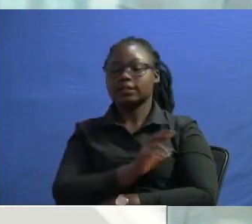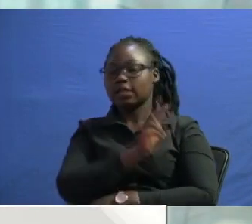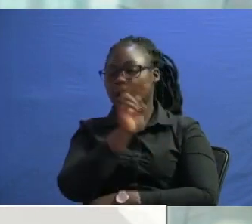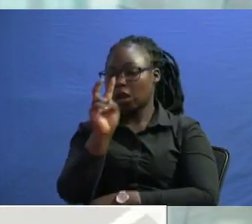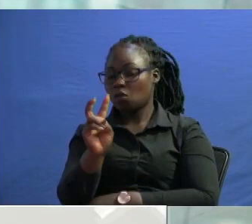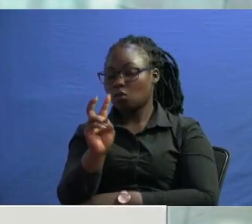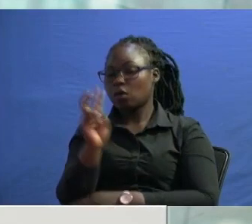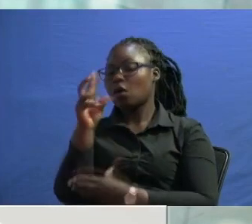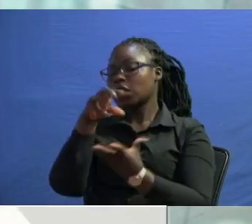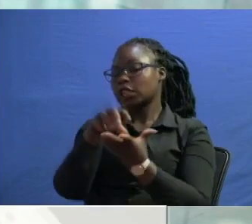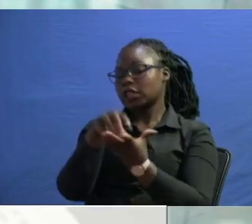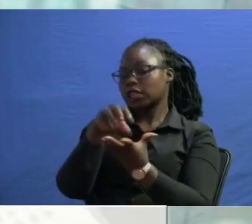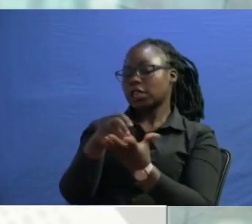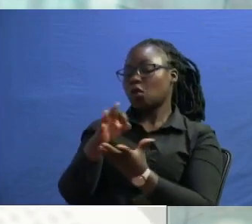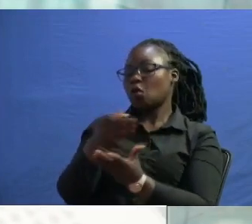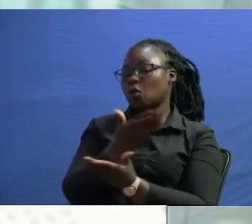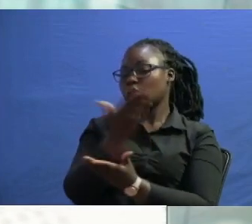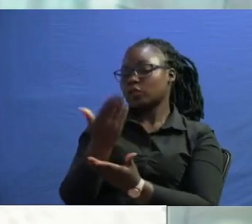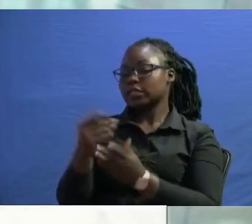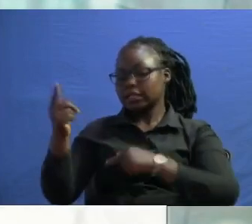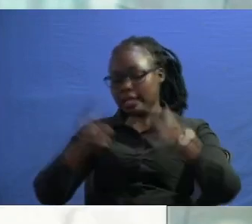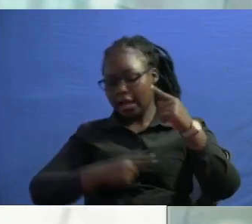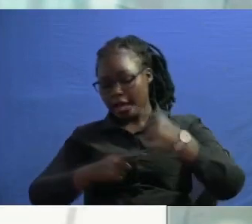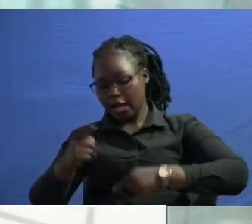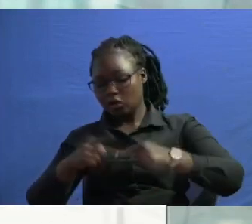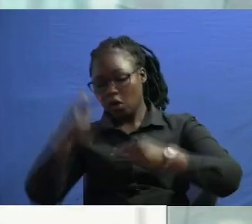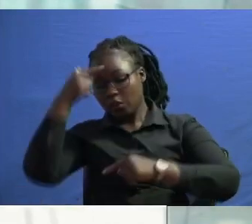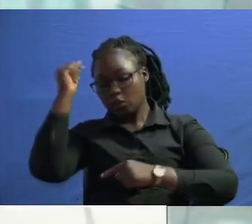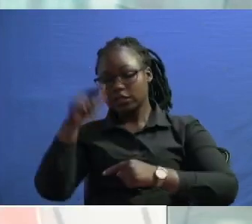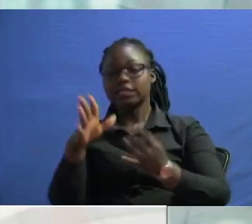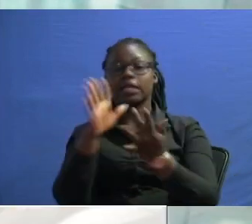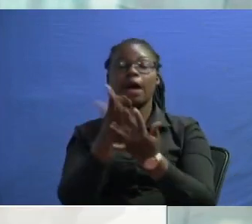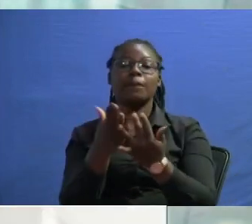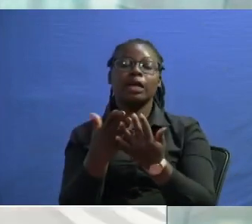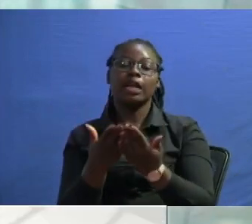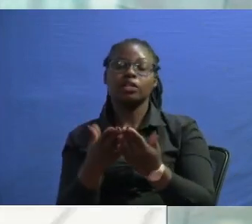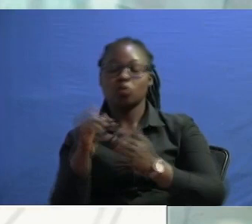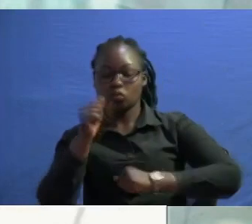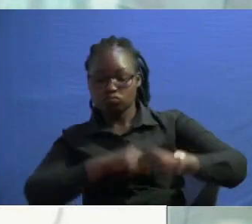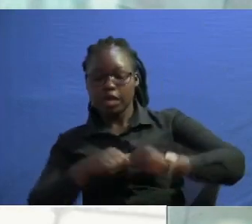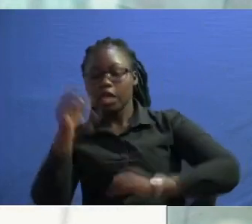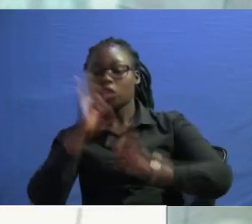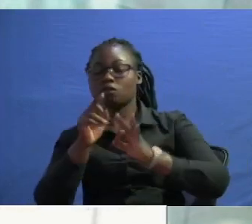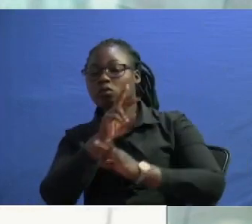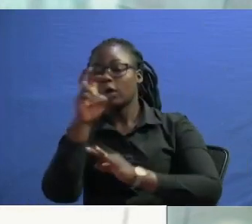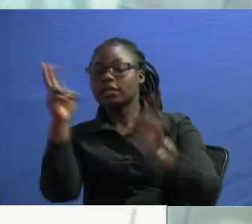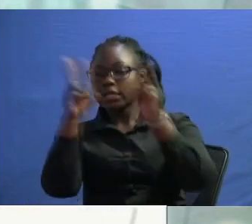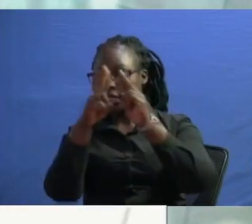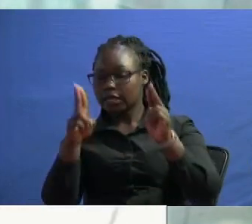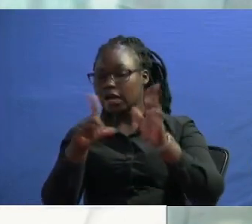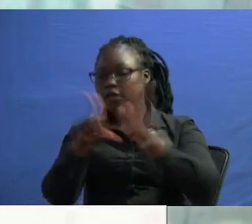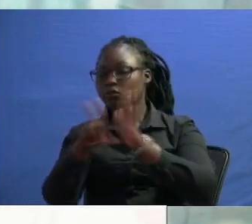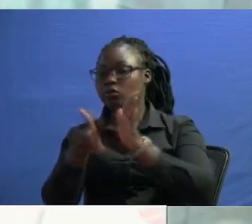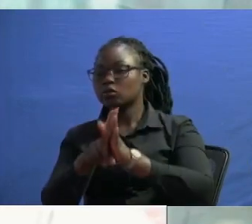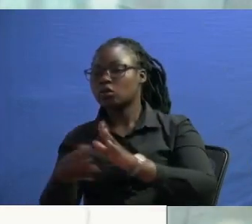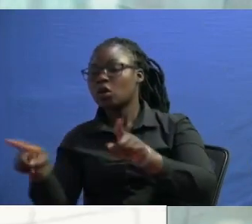the content of this particular agreement because this is a bilateral agreement when you look at international law and also